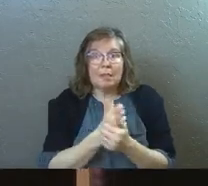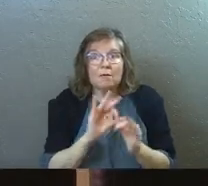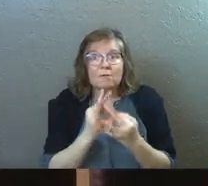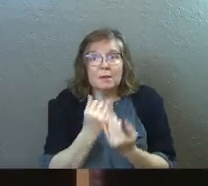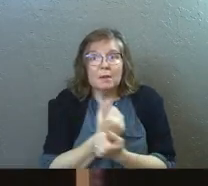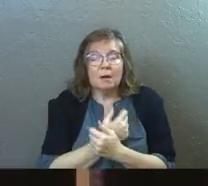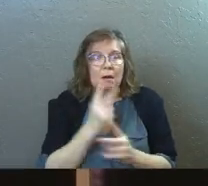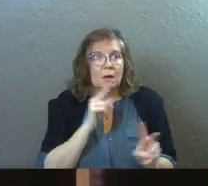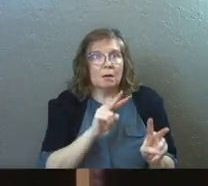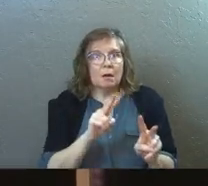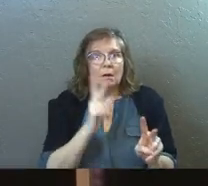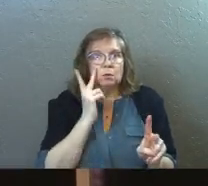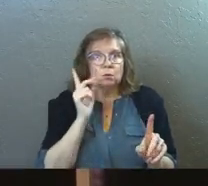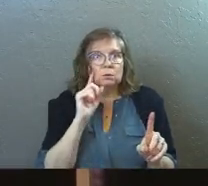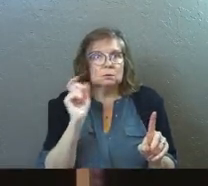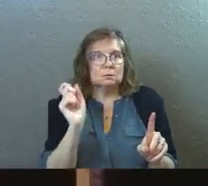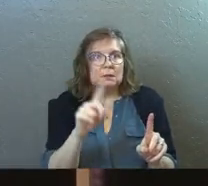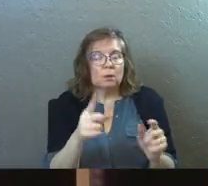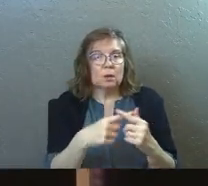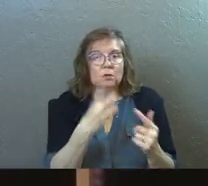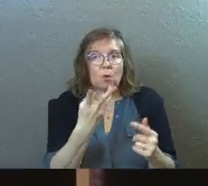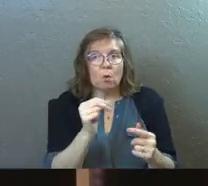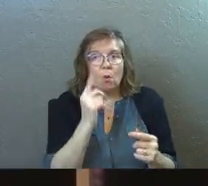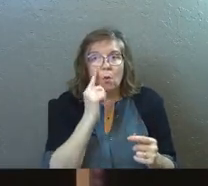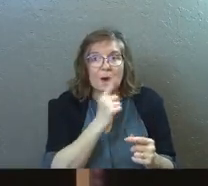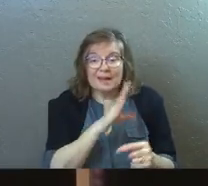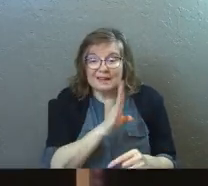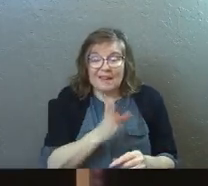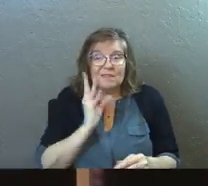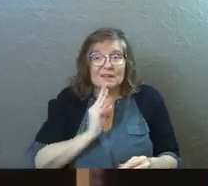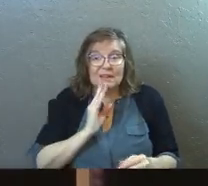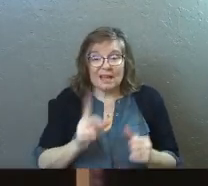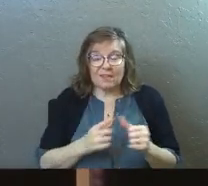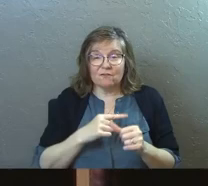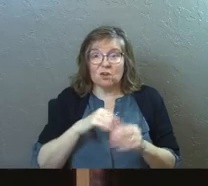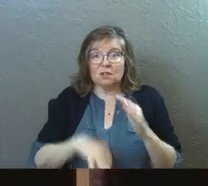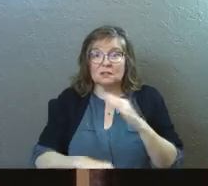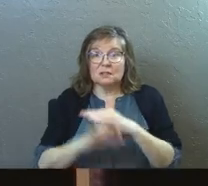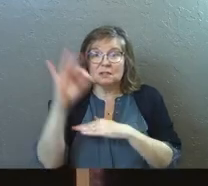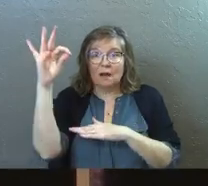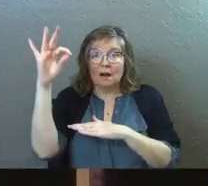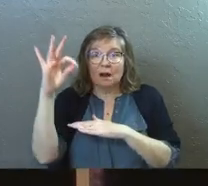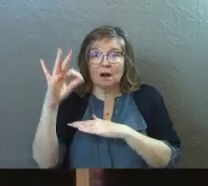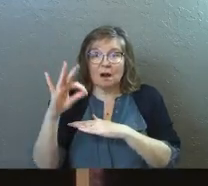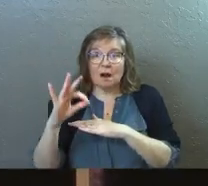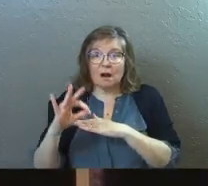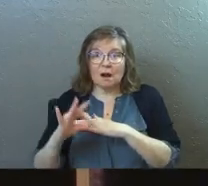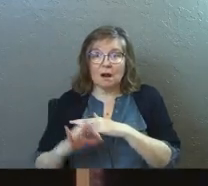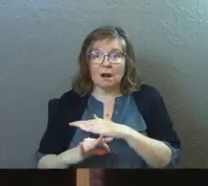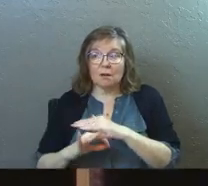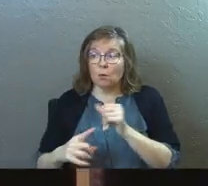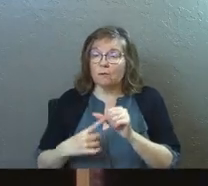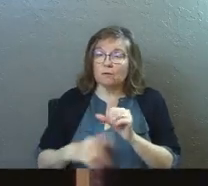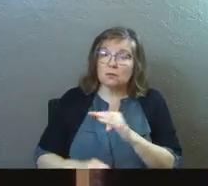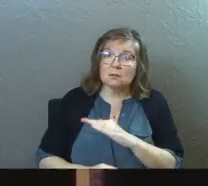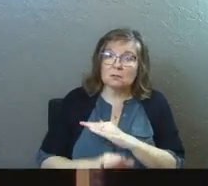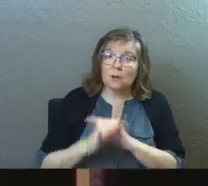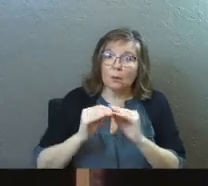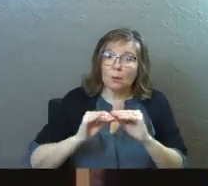for the very first time with his own eyes. He never had his first sunset, his first sunrise.